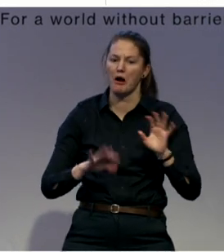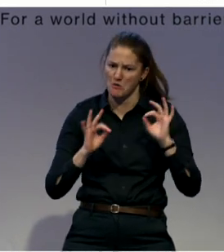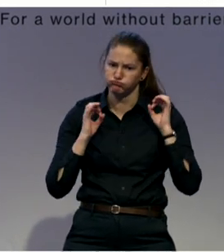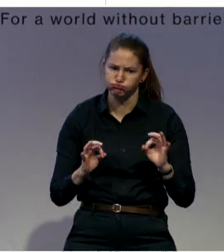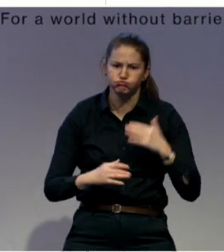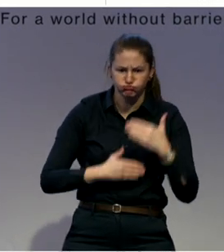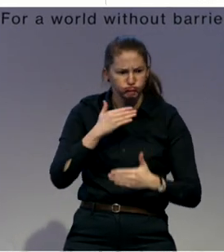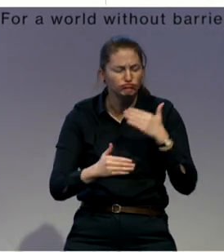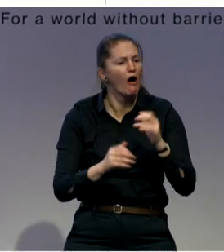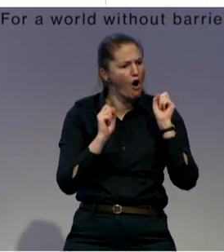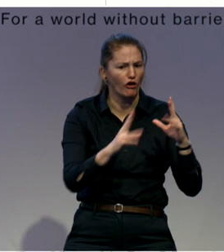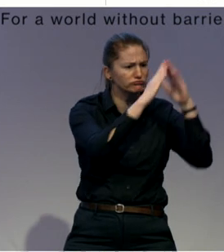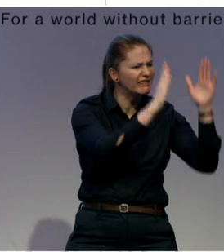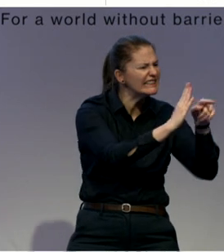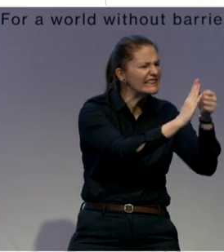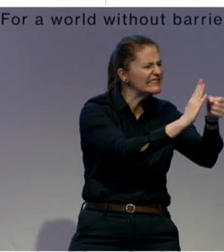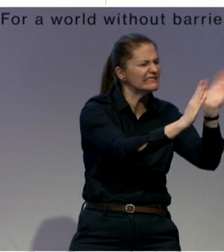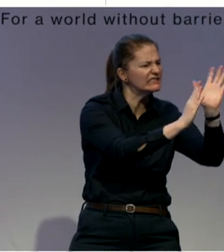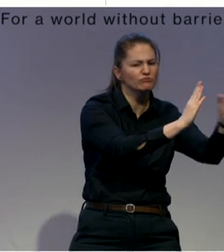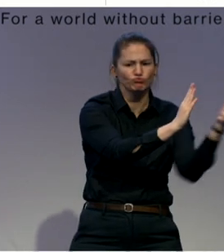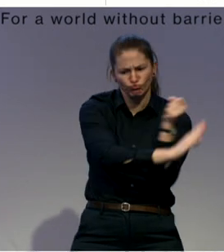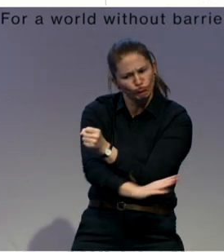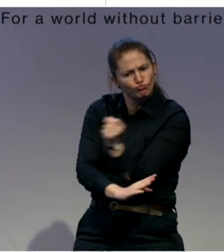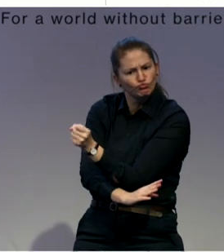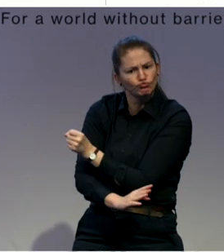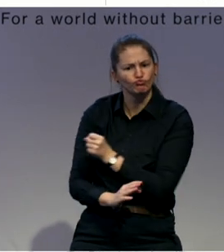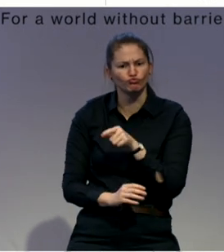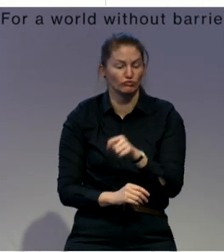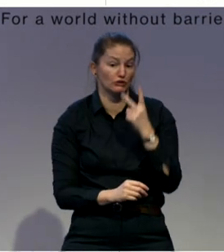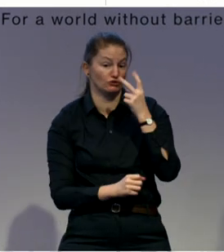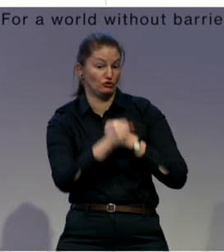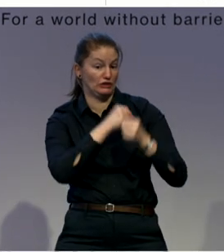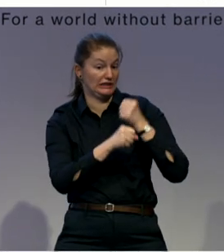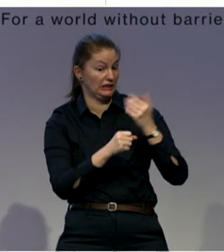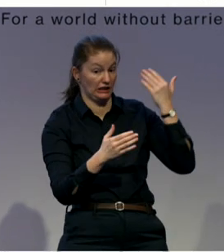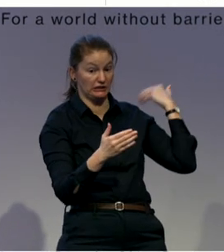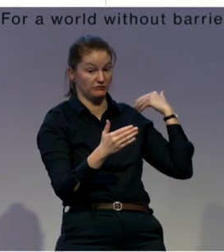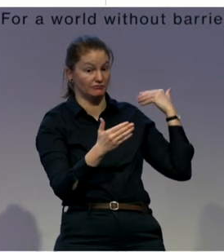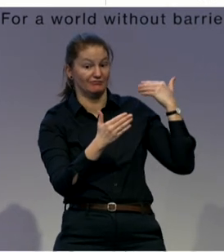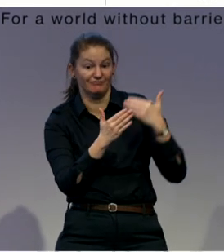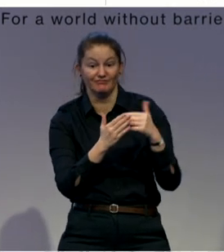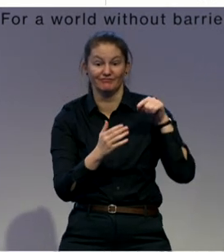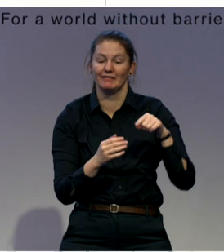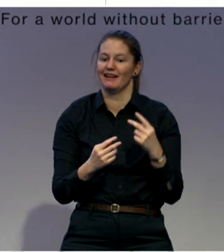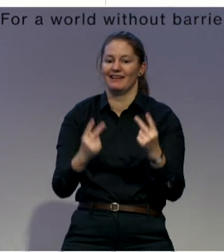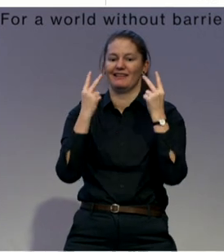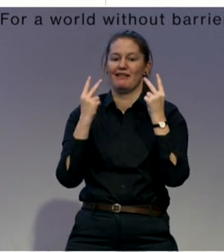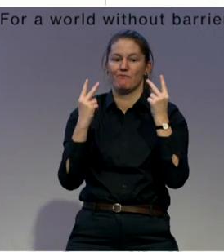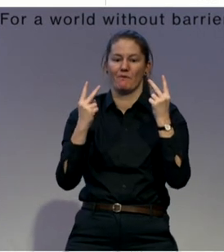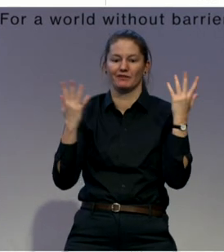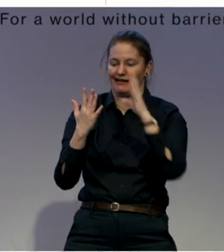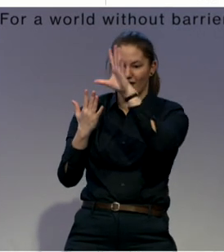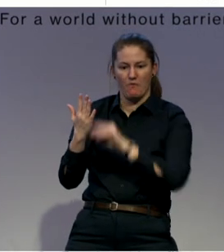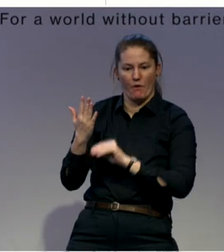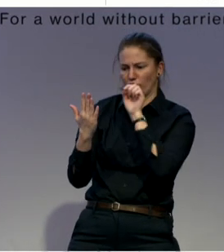to a very important policy paper. The national program on